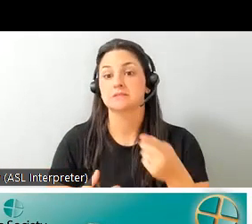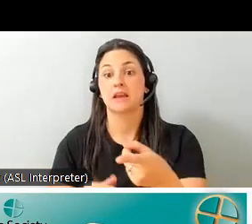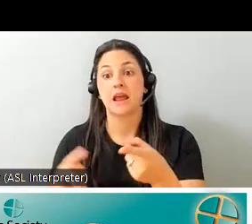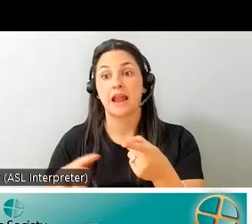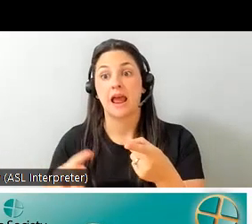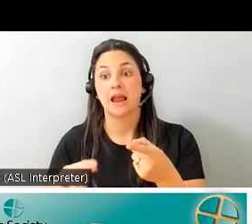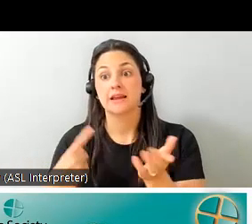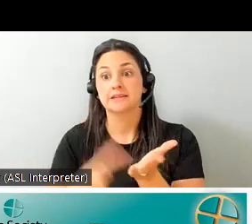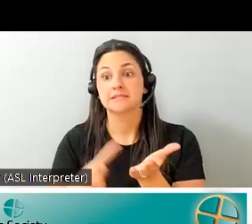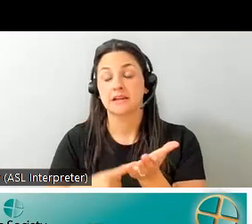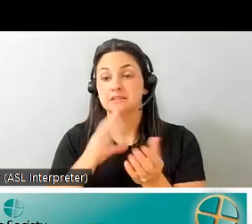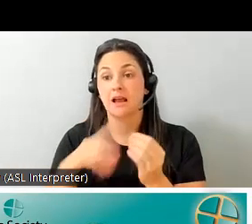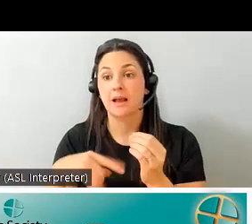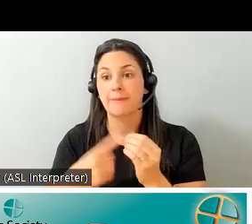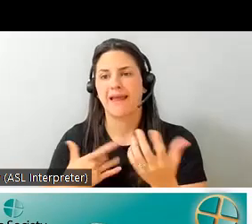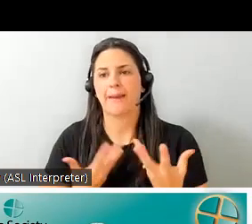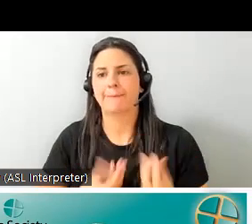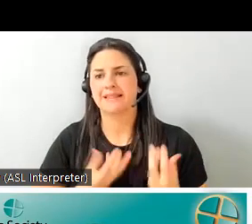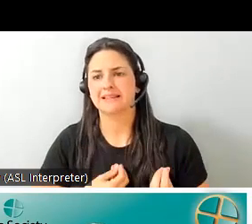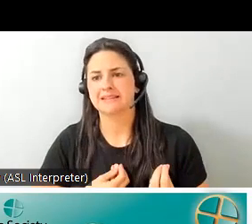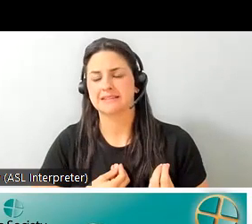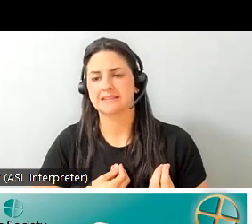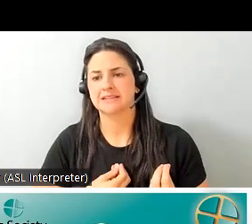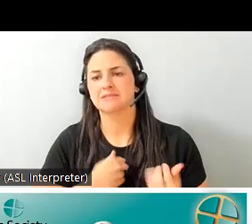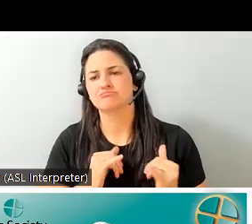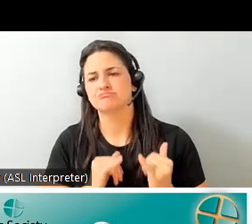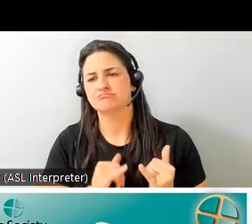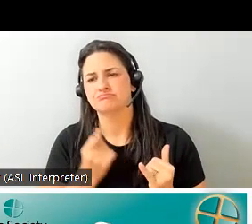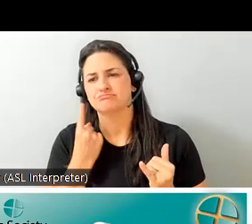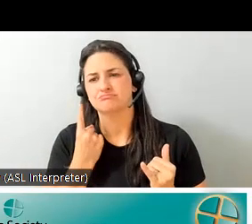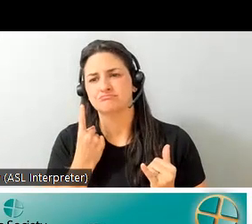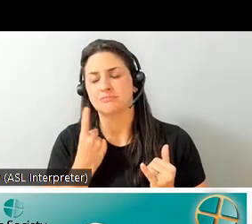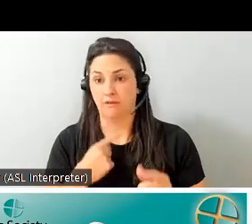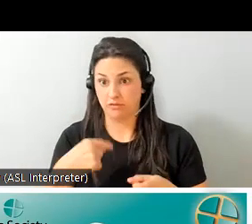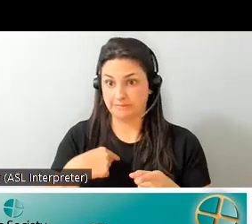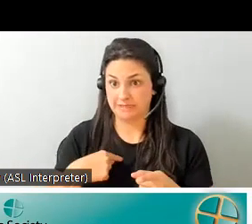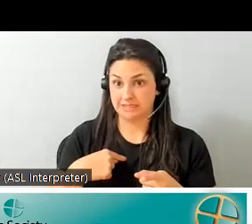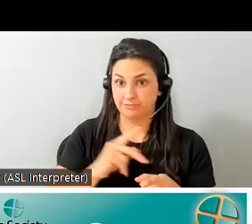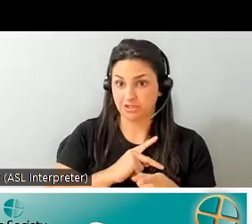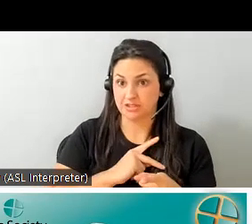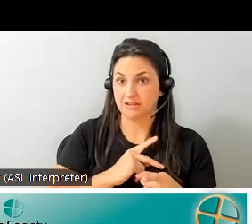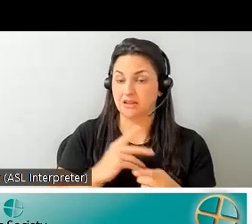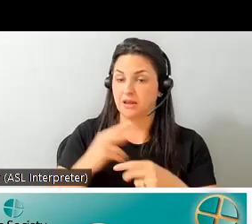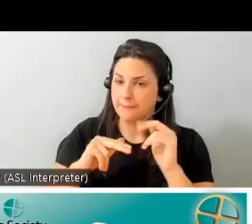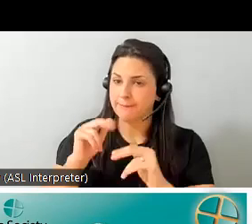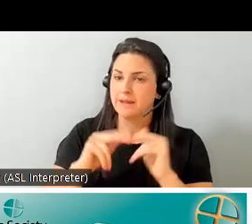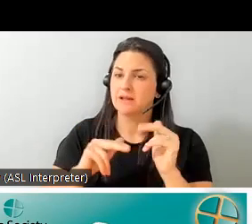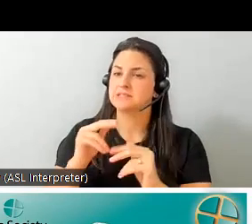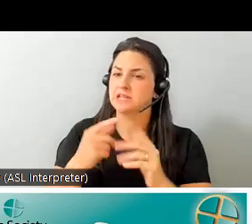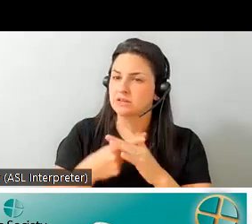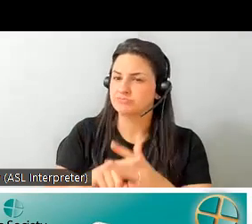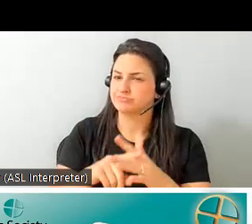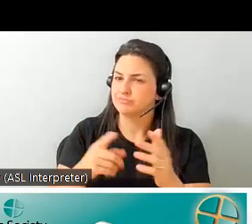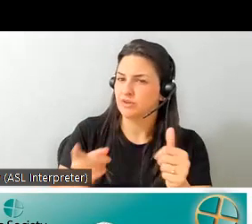empathy uh part of things and and for me personally most of of what she talked about about building prototypes and testing and